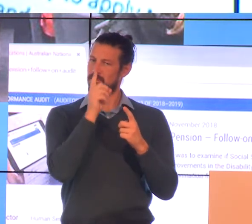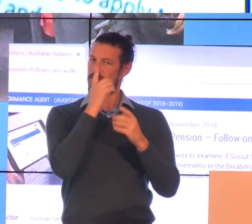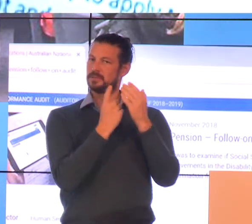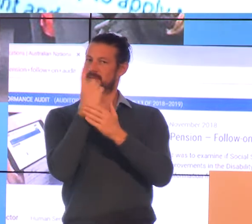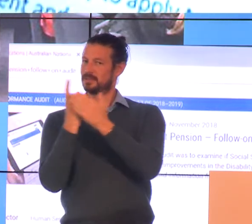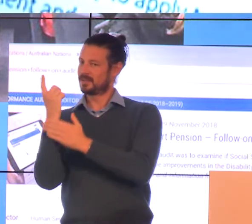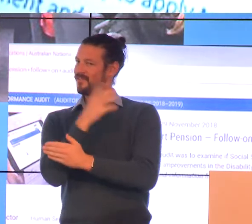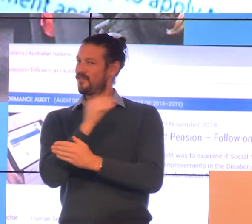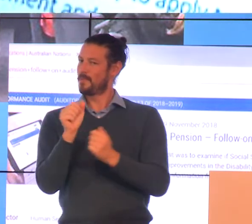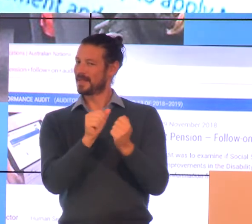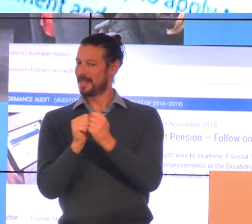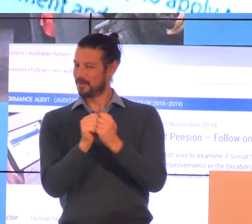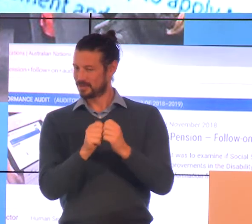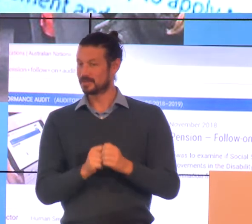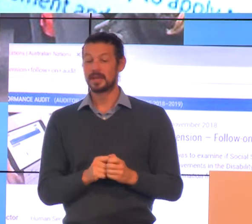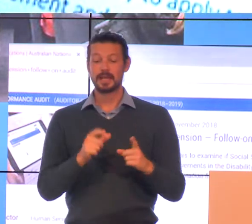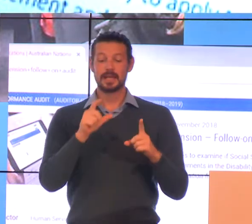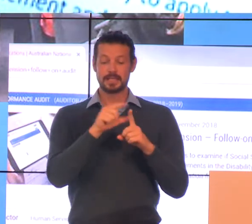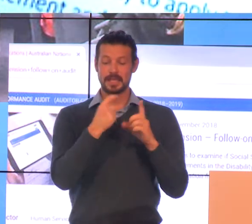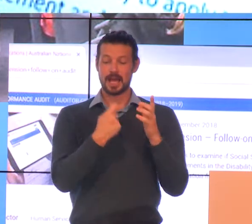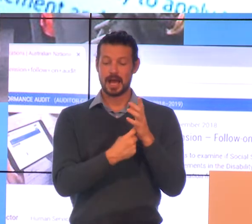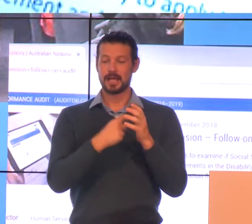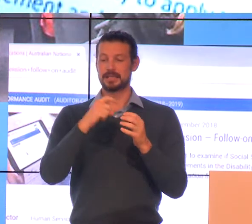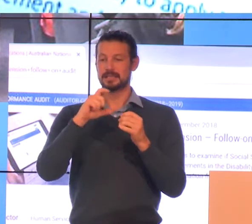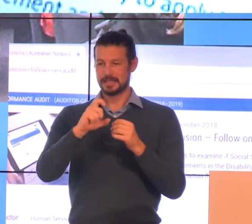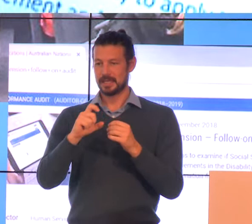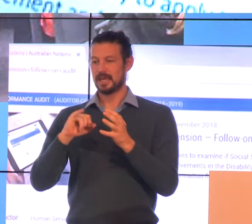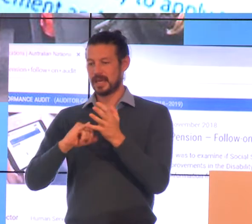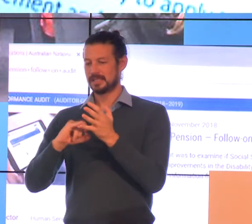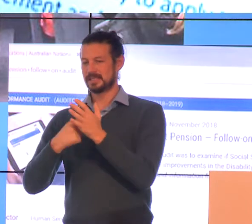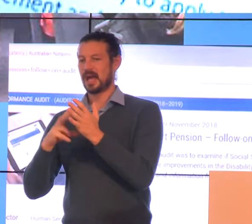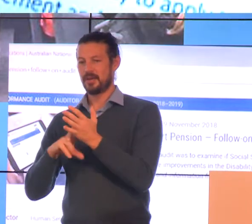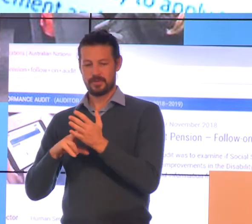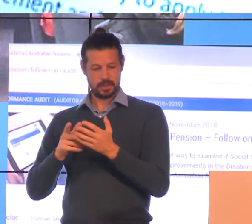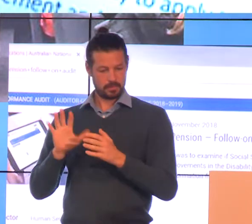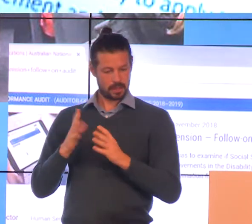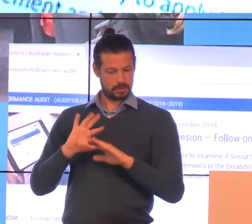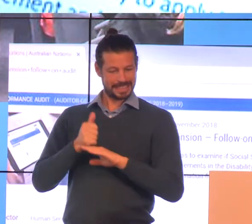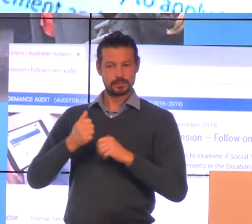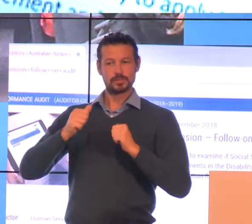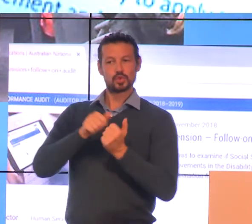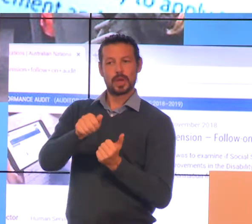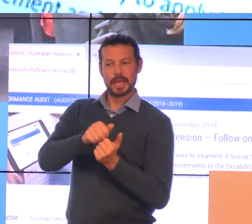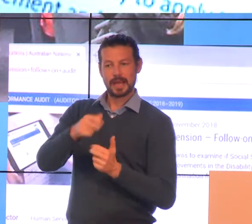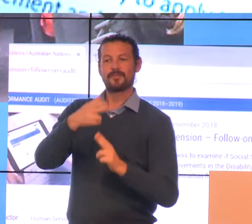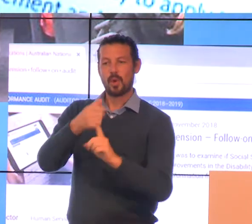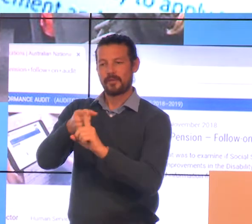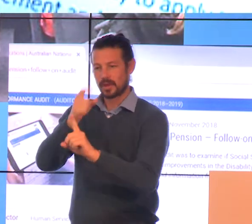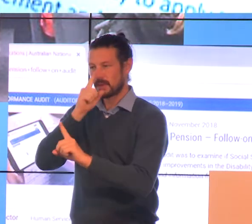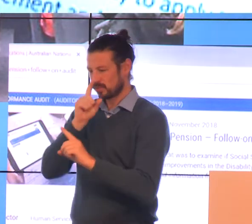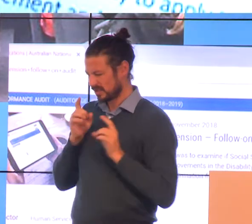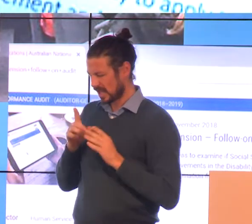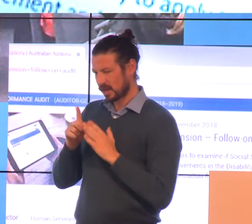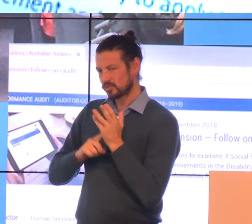collaborations. So, DRC and SSRV ran training for advocates at the beginning of July around both of the